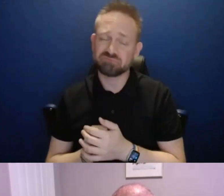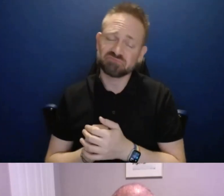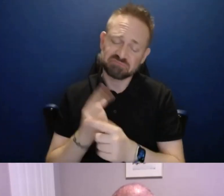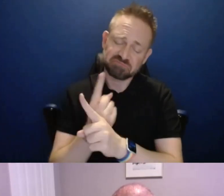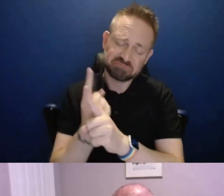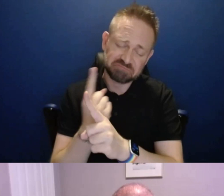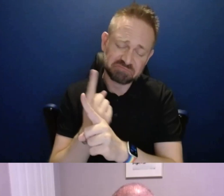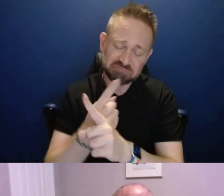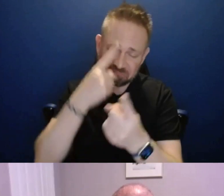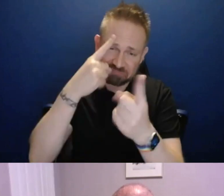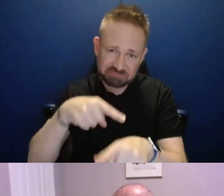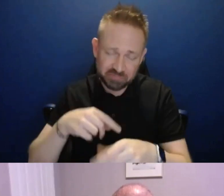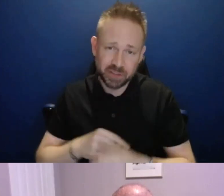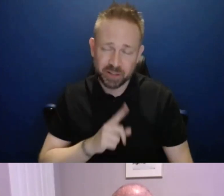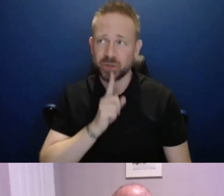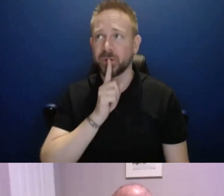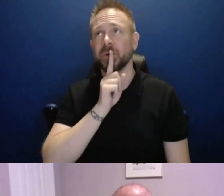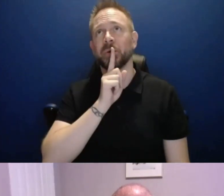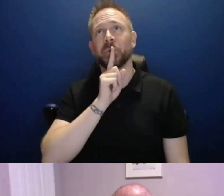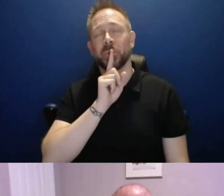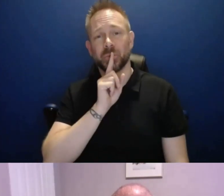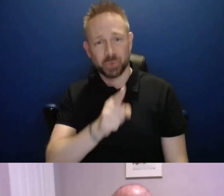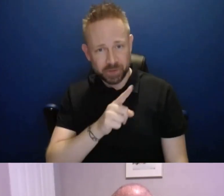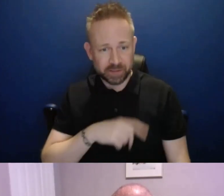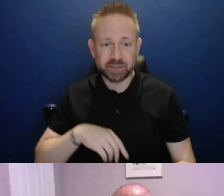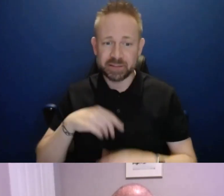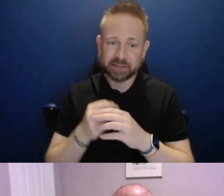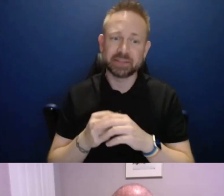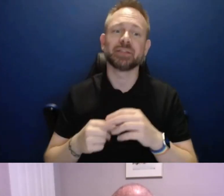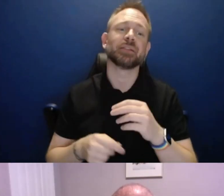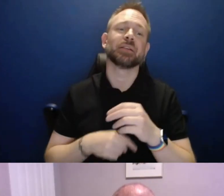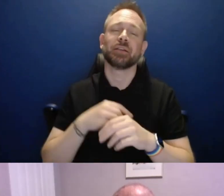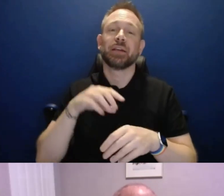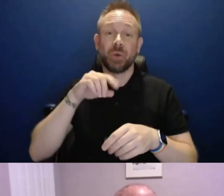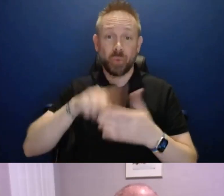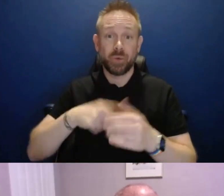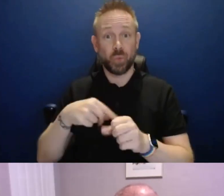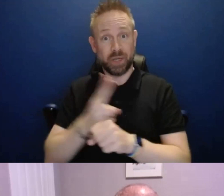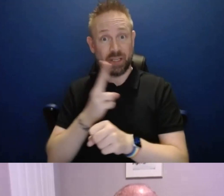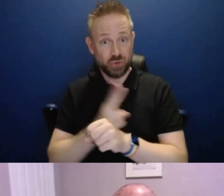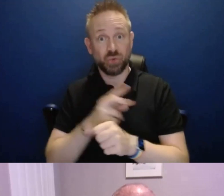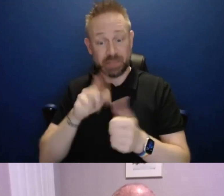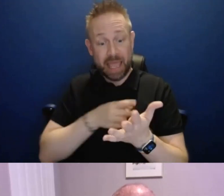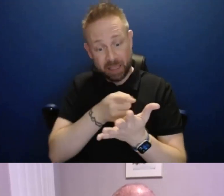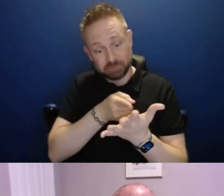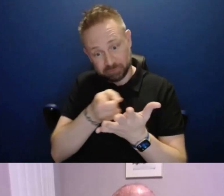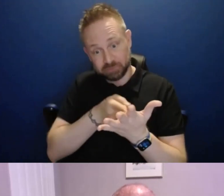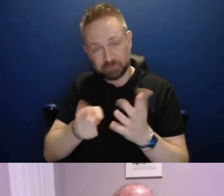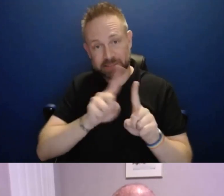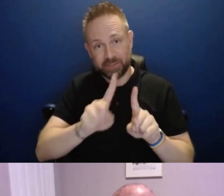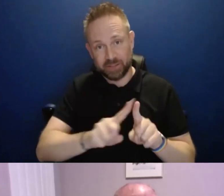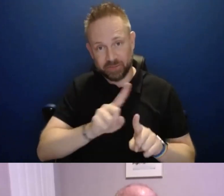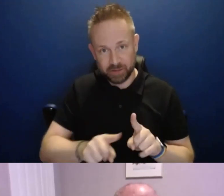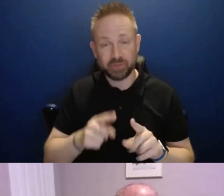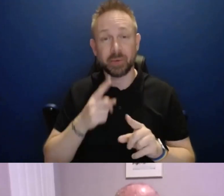the, the actual end users can be substantially different, but if you work with the right architecture,